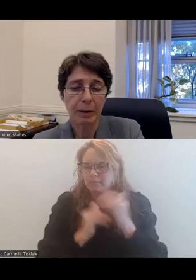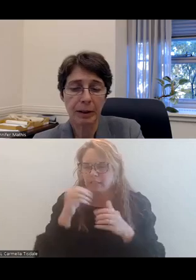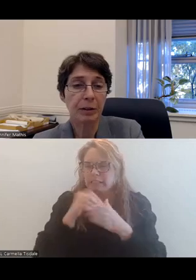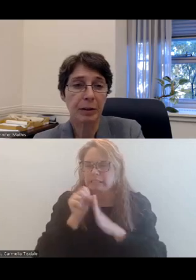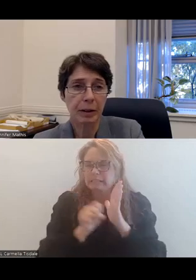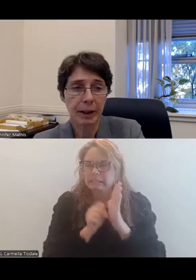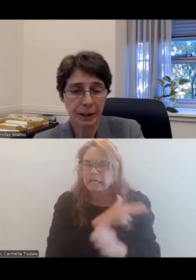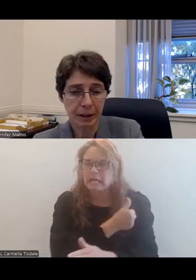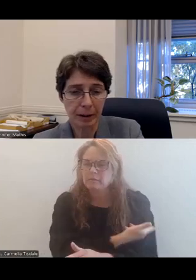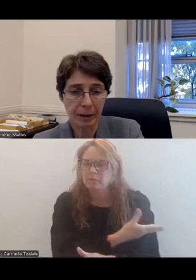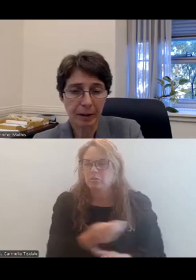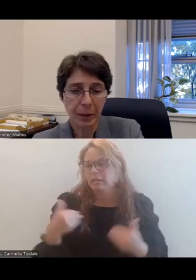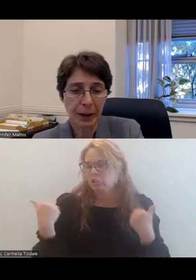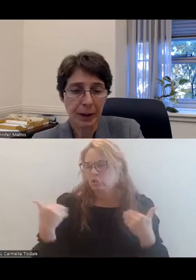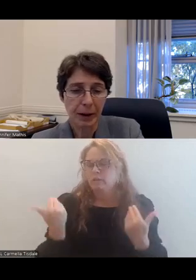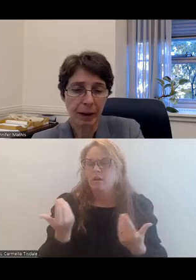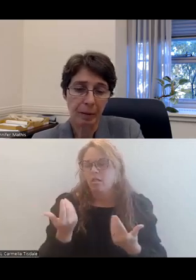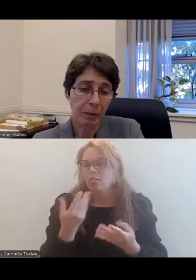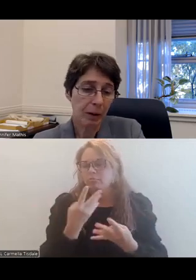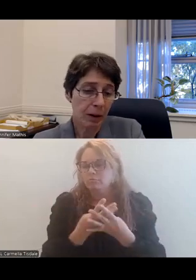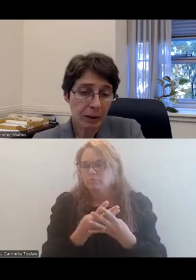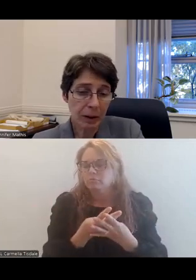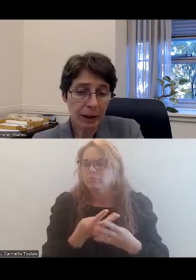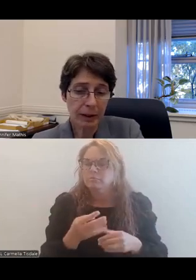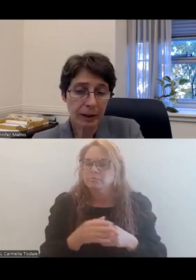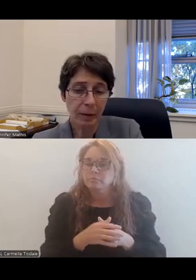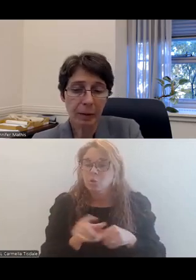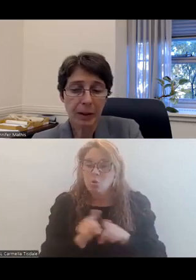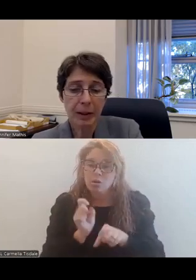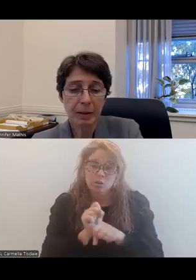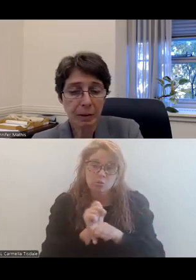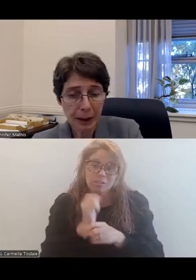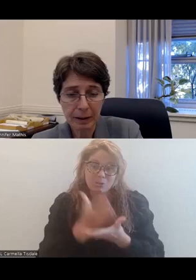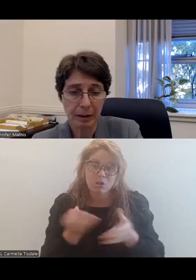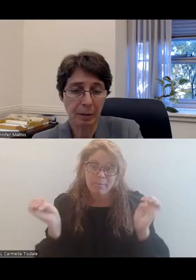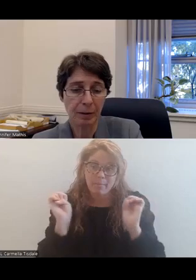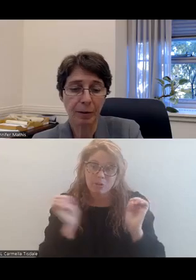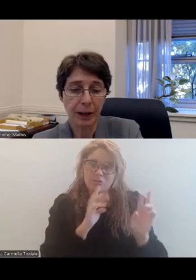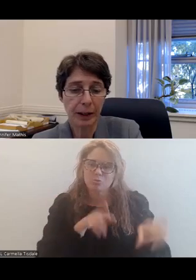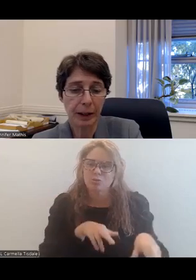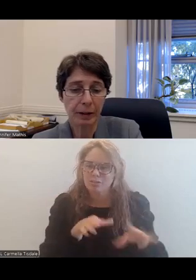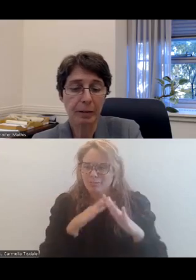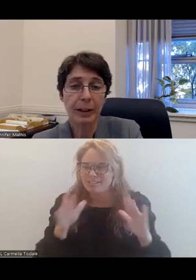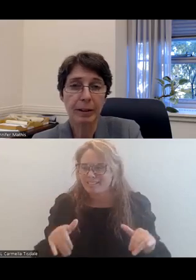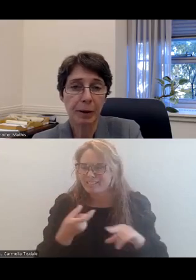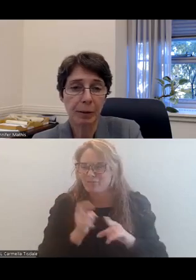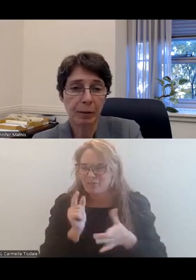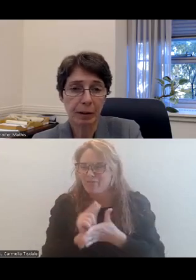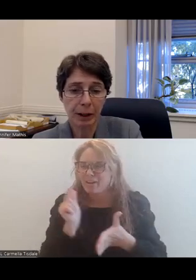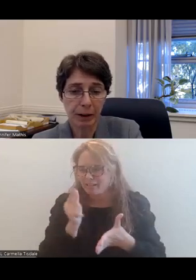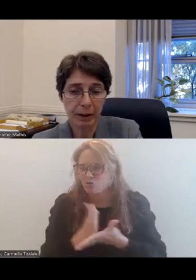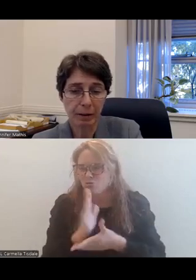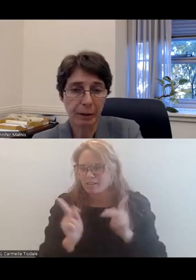hospitals, and juvenile detention centers. We are also working to stop emergency response systems from violating the rights